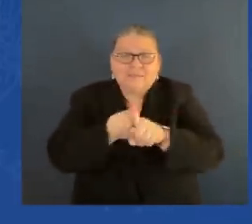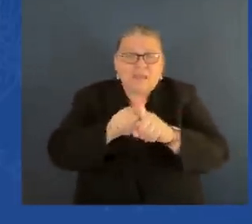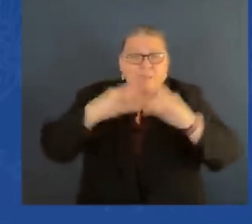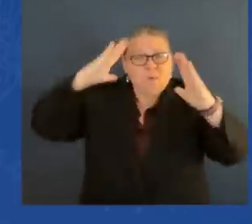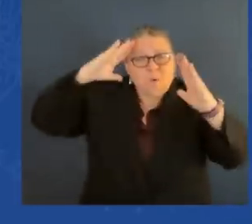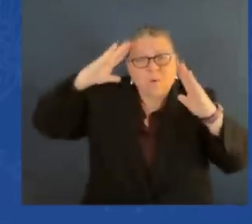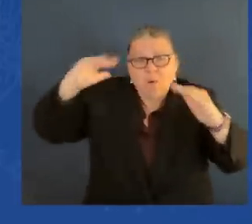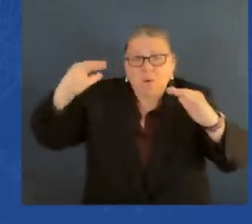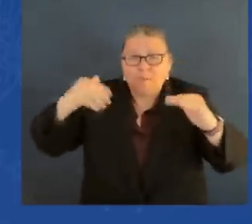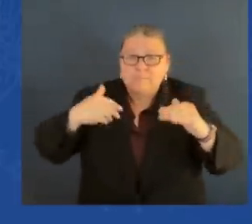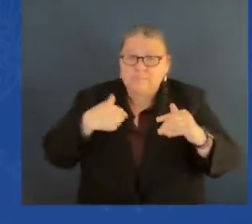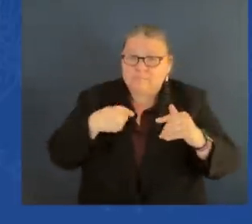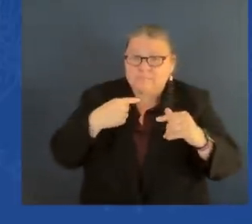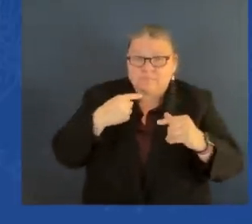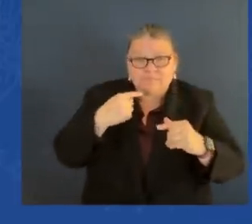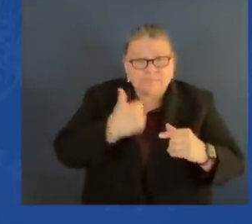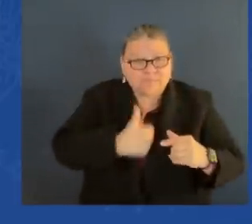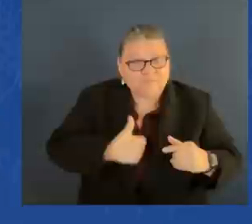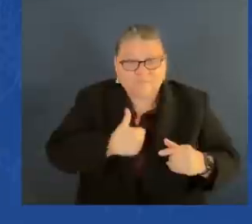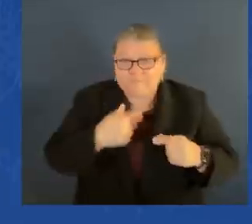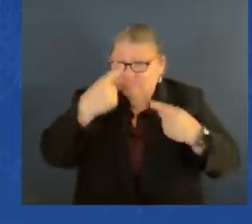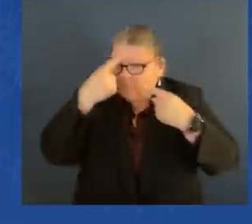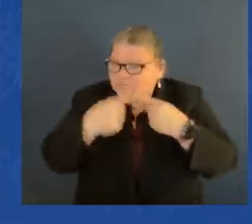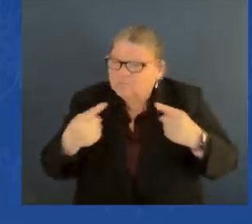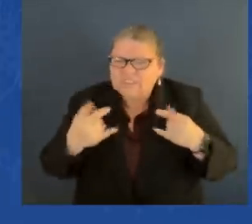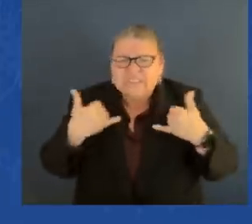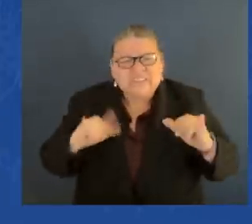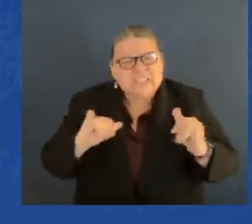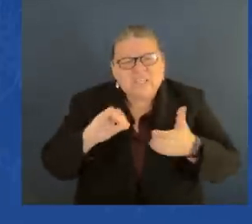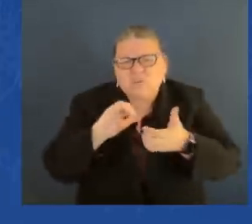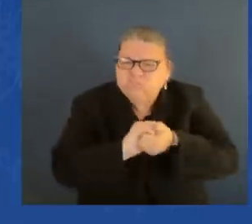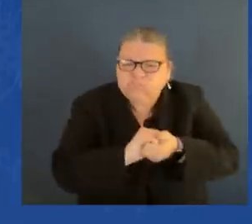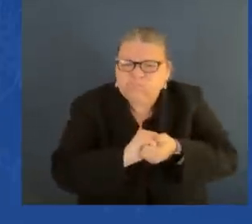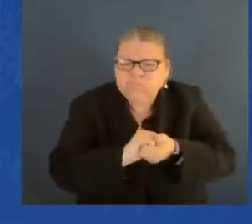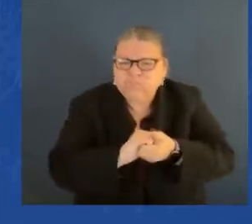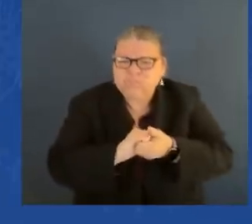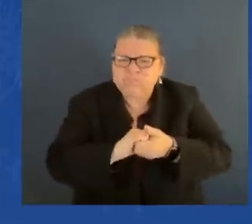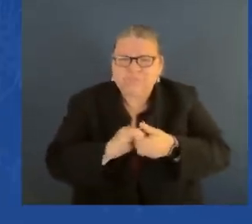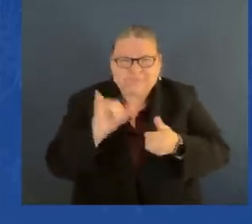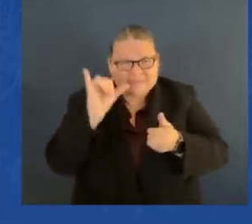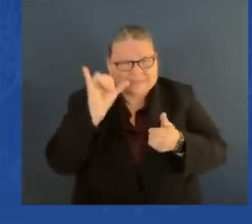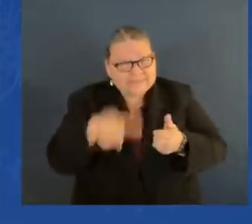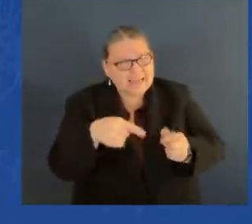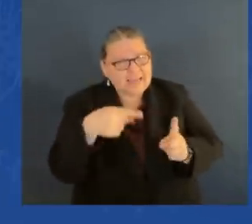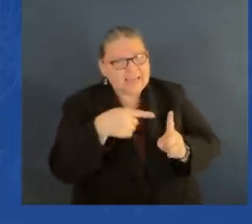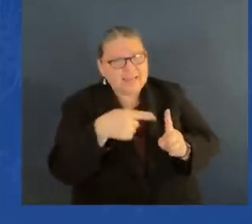I'll never forget, on a personal level, what it meant to have a friend like Fritz.